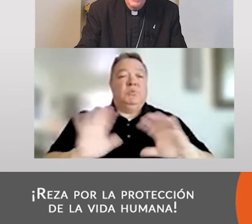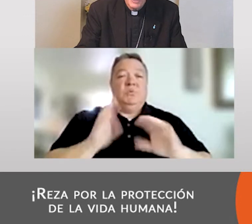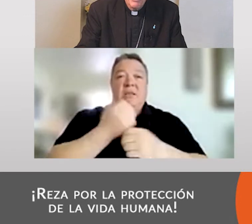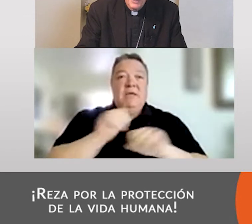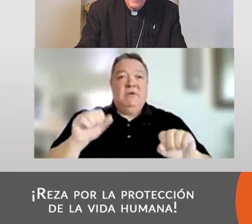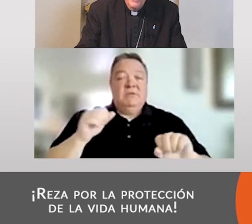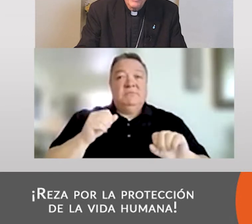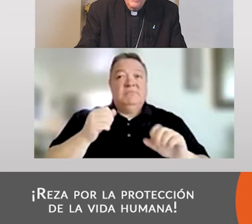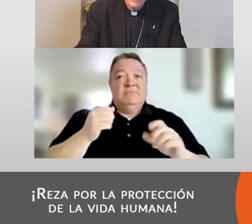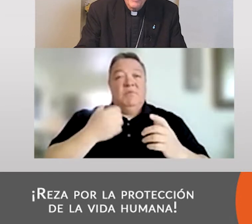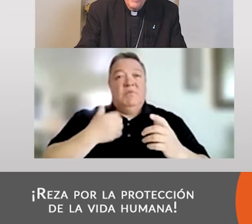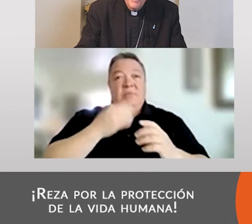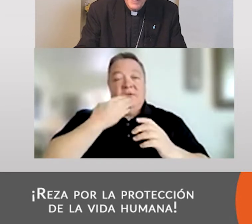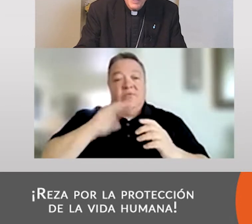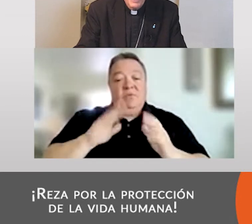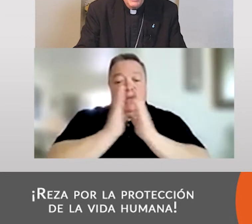mal. Amen.